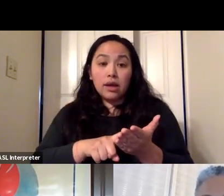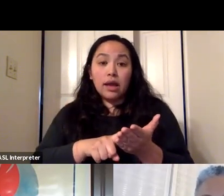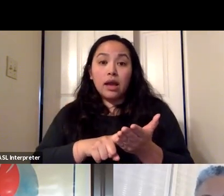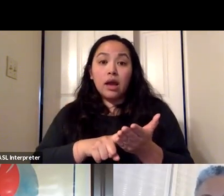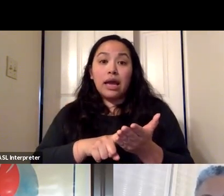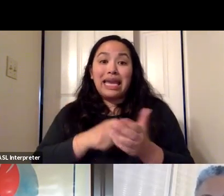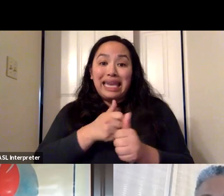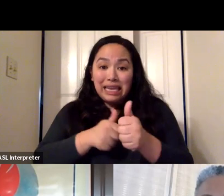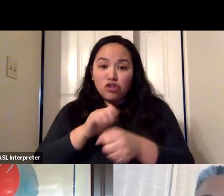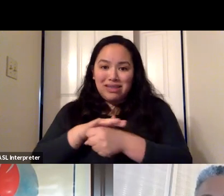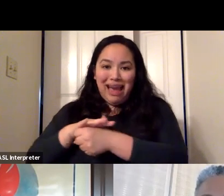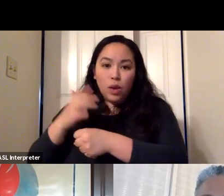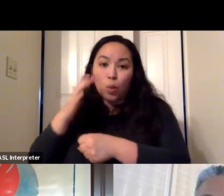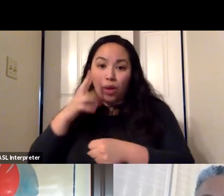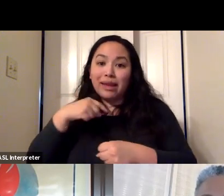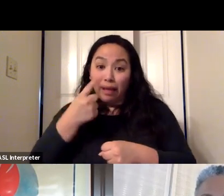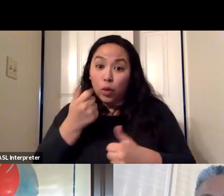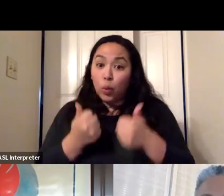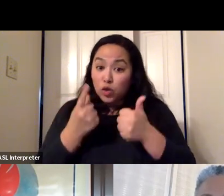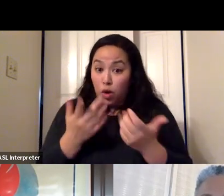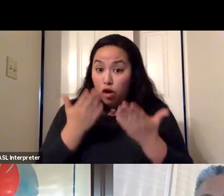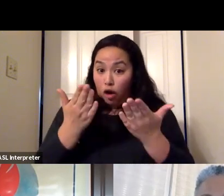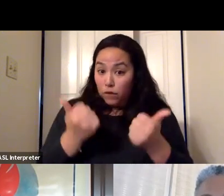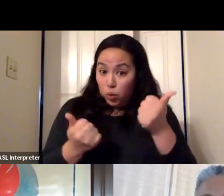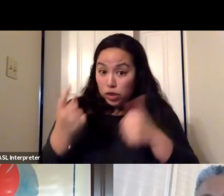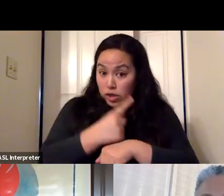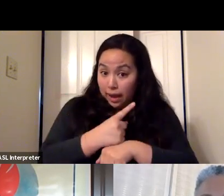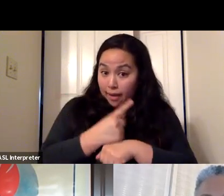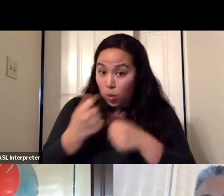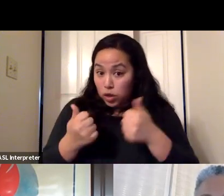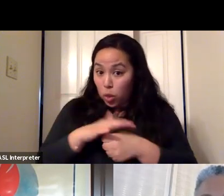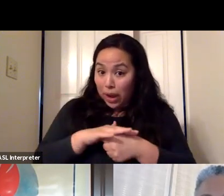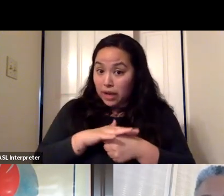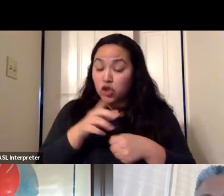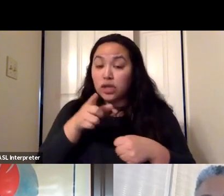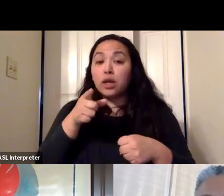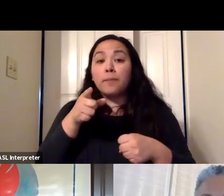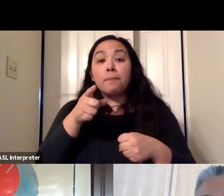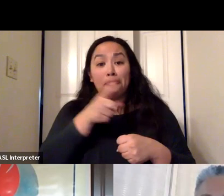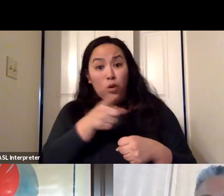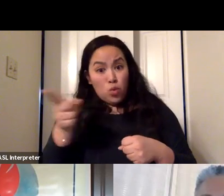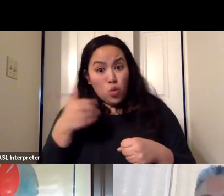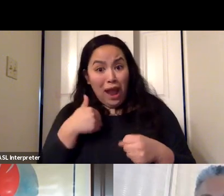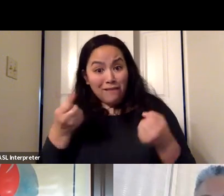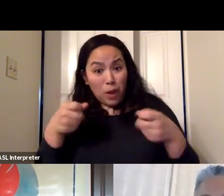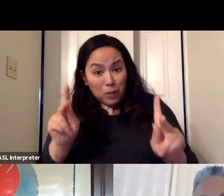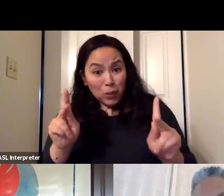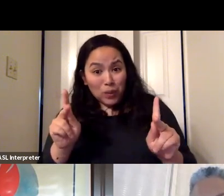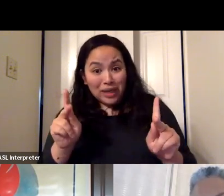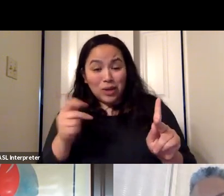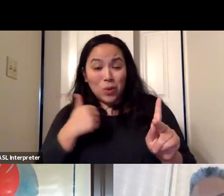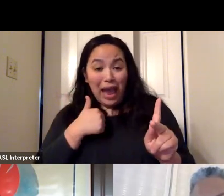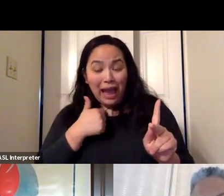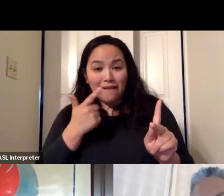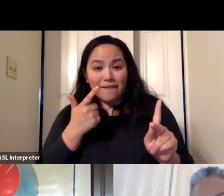which one is being offered that day at that site. And so you have the opportunity to make an informed